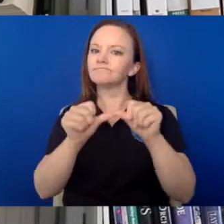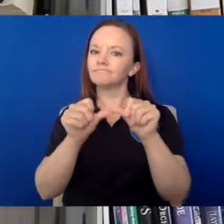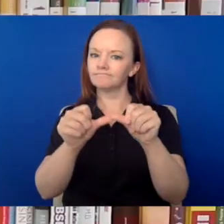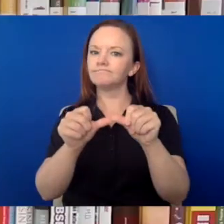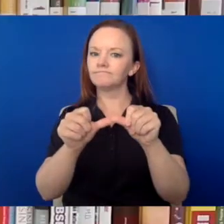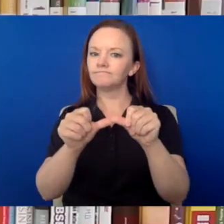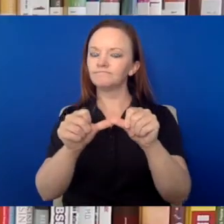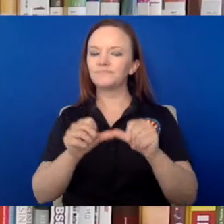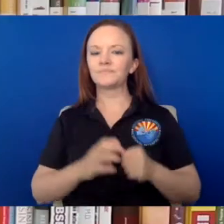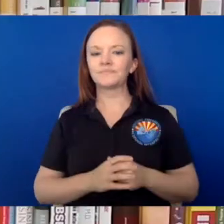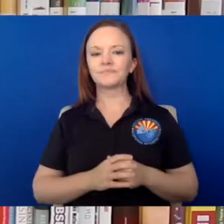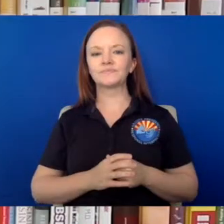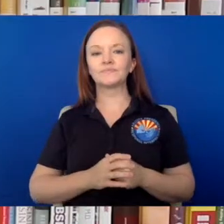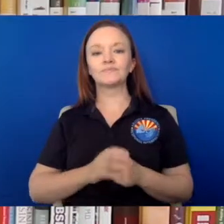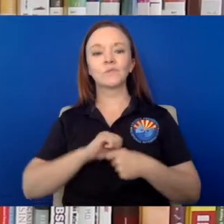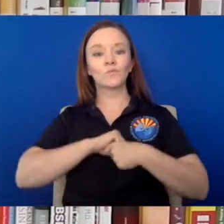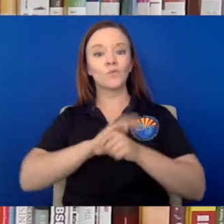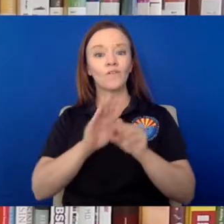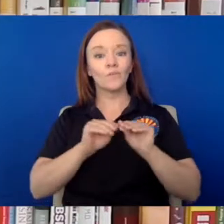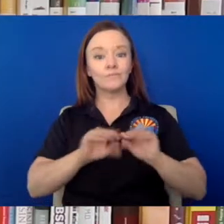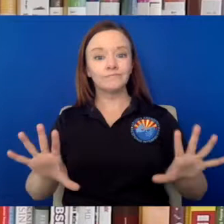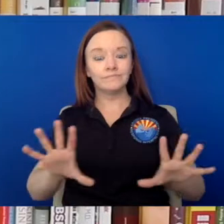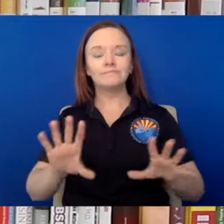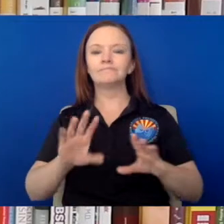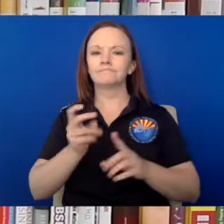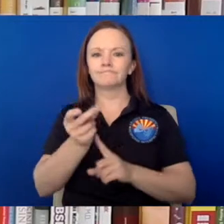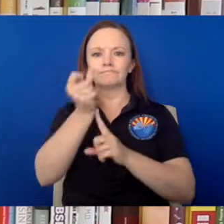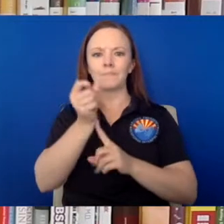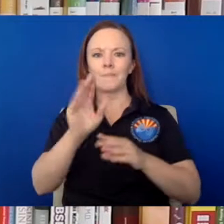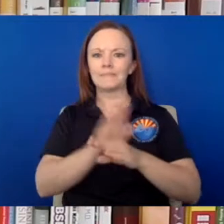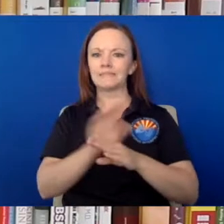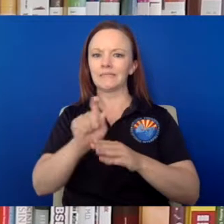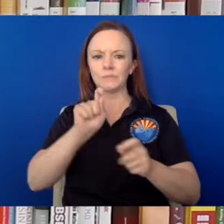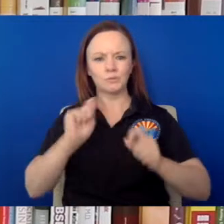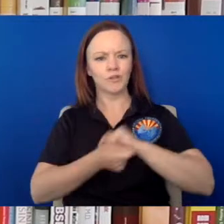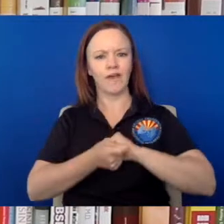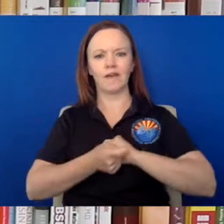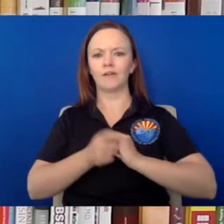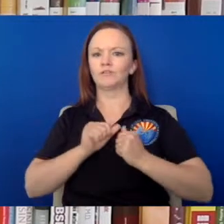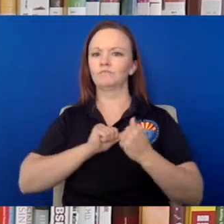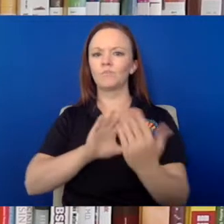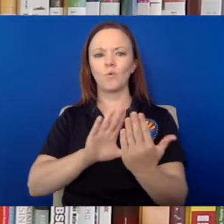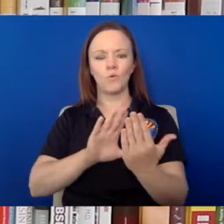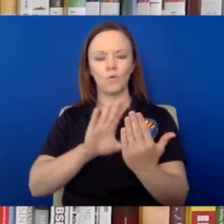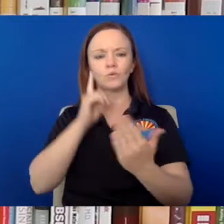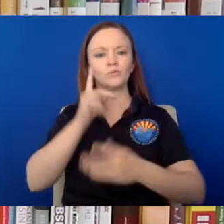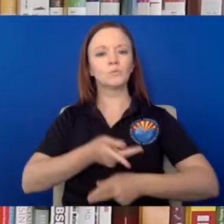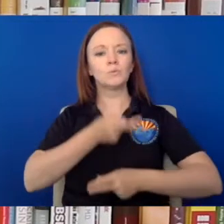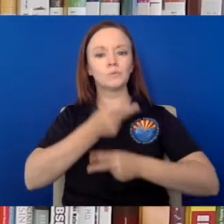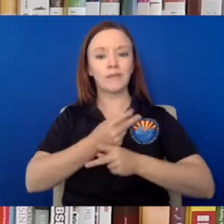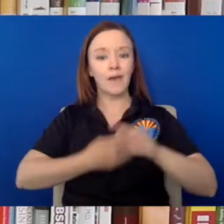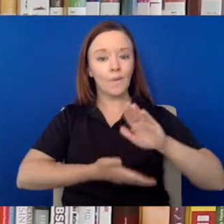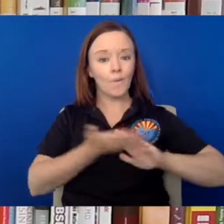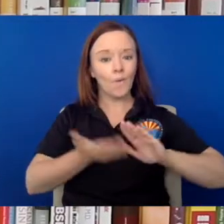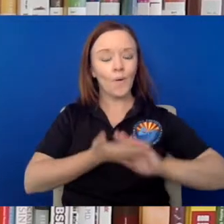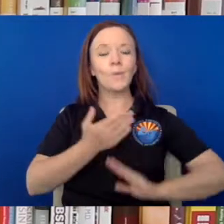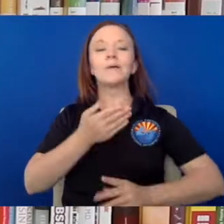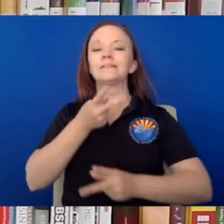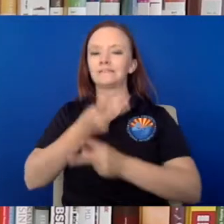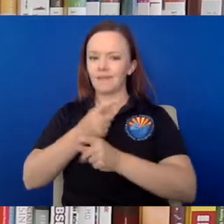momentum. In just a matter of days, businesses have had to change their models just to stay open and keep people employed.